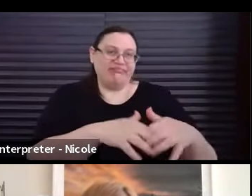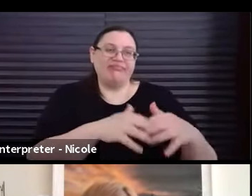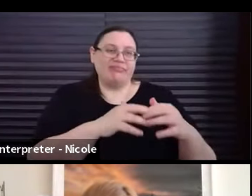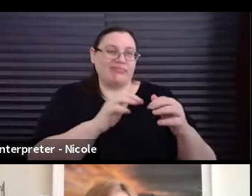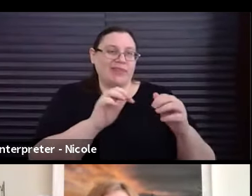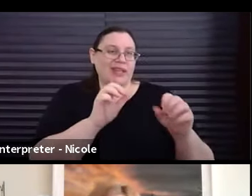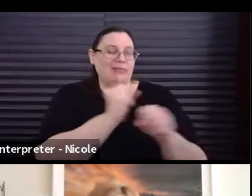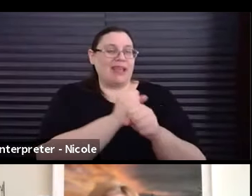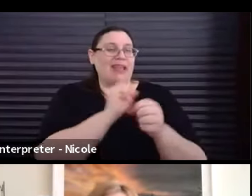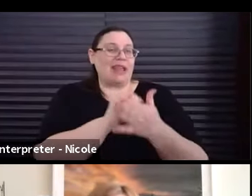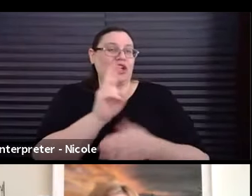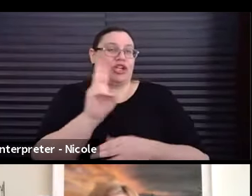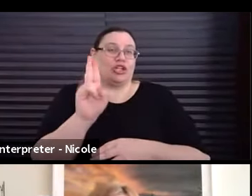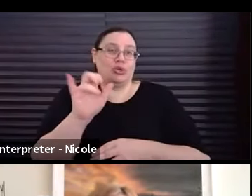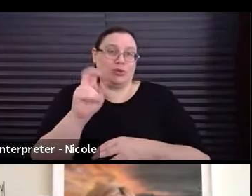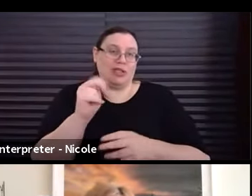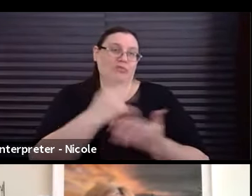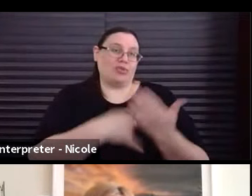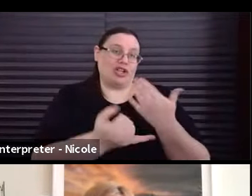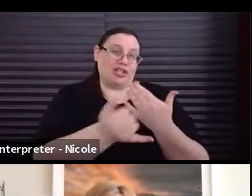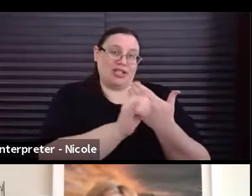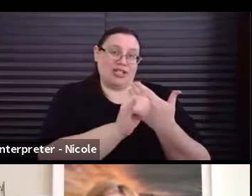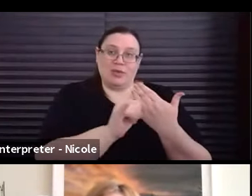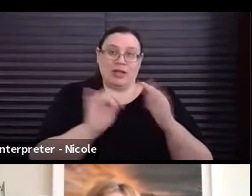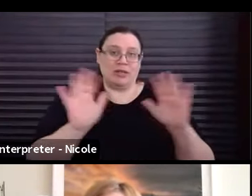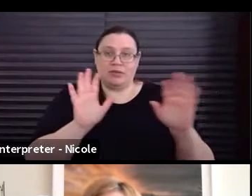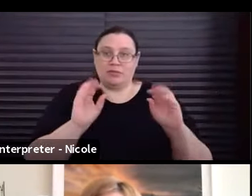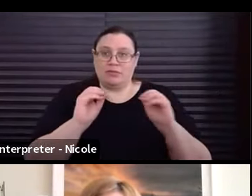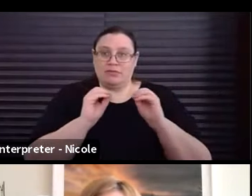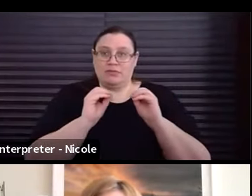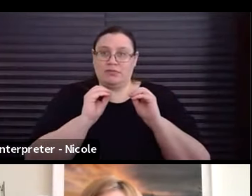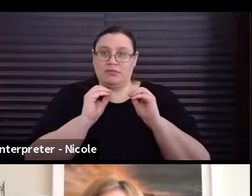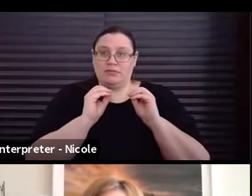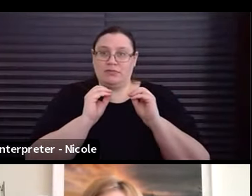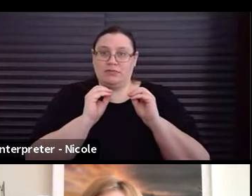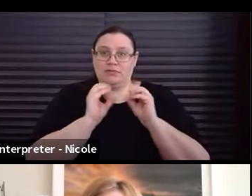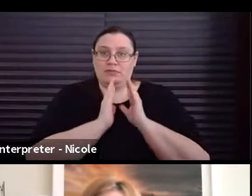union project as well. Great. I would urge that. I'm sorry.